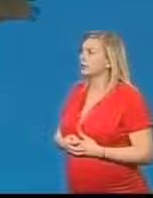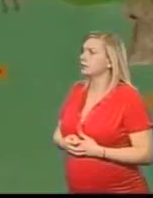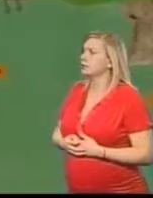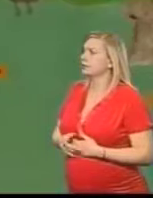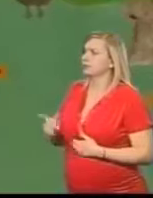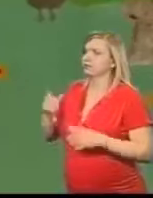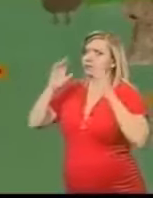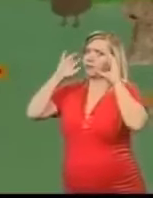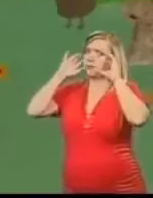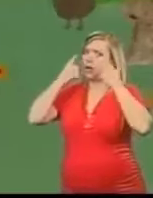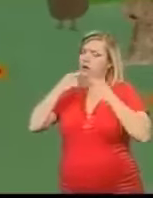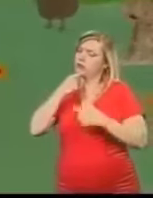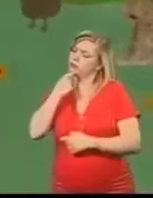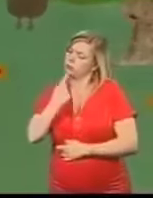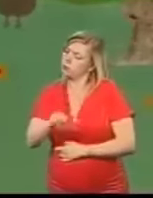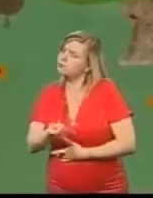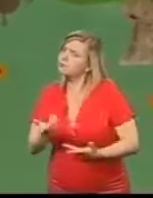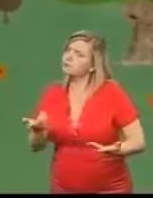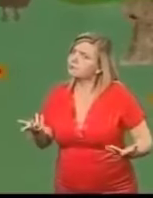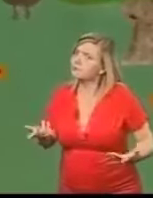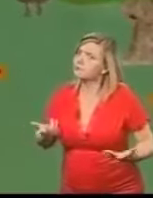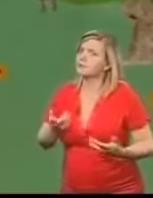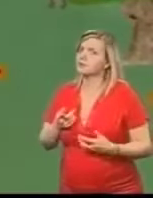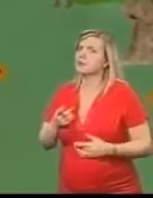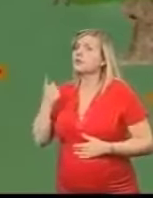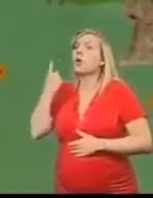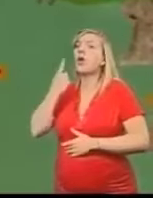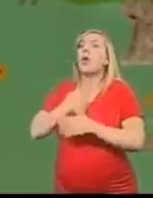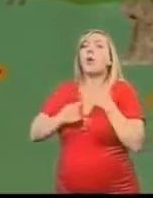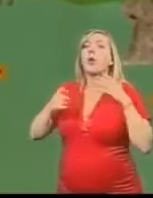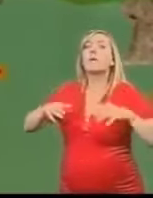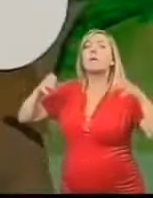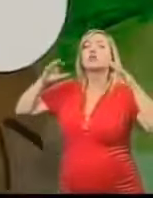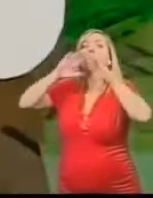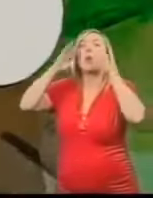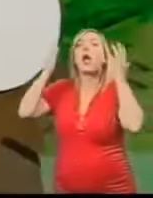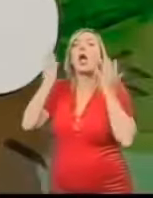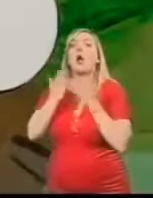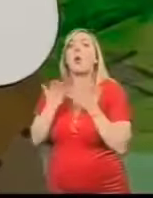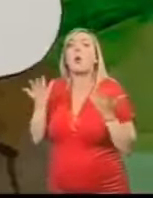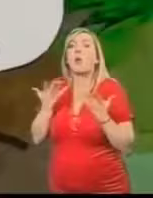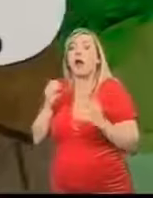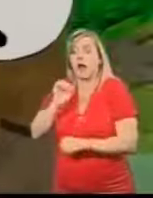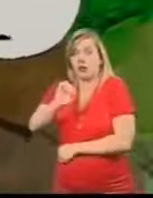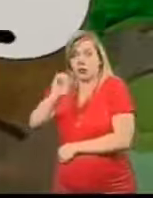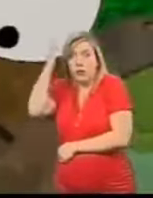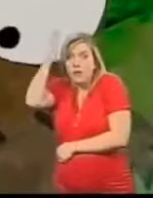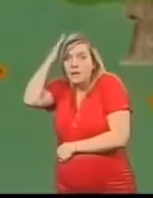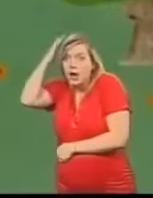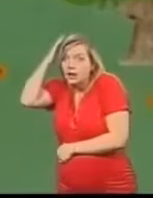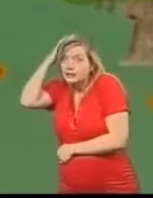Hoot told Porker You know the only monsters in the world Are the ones in your mind